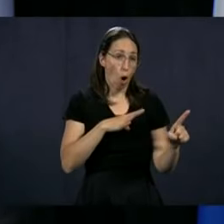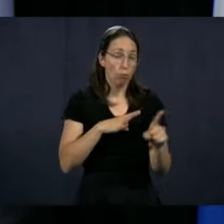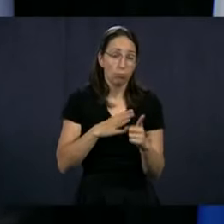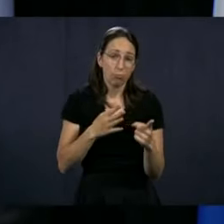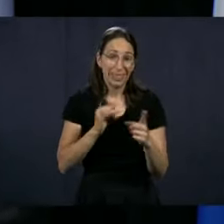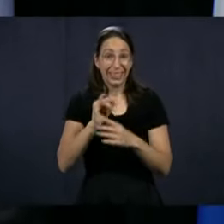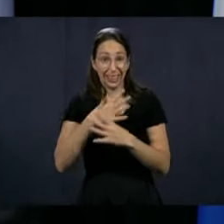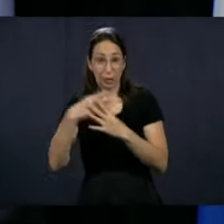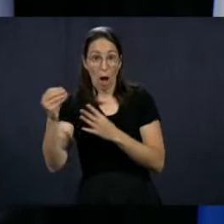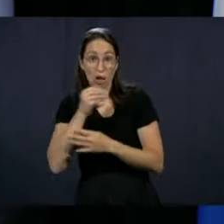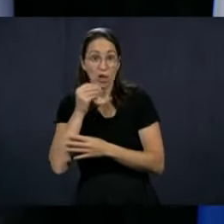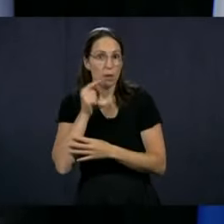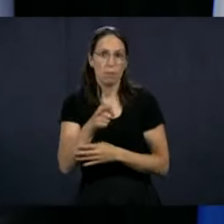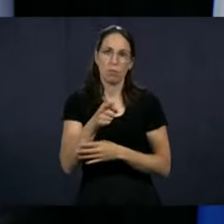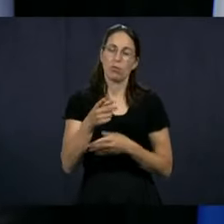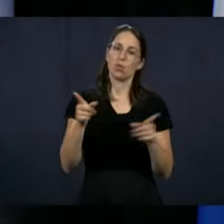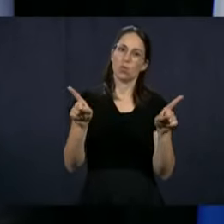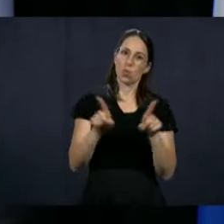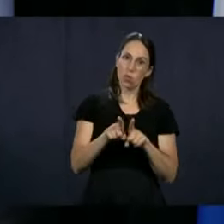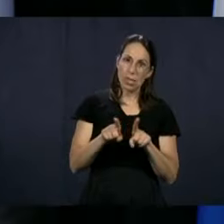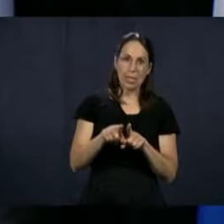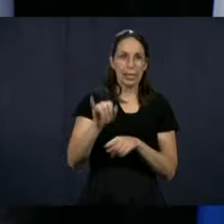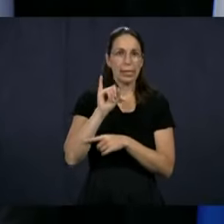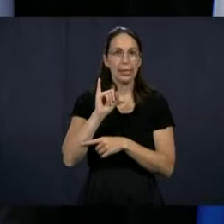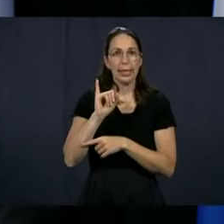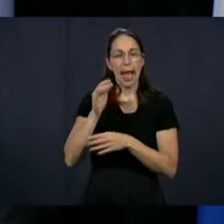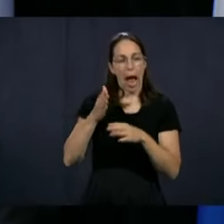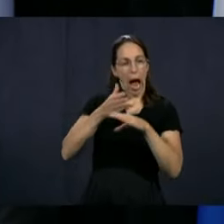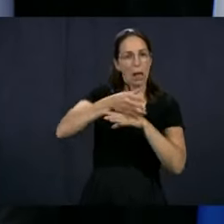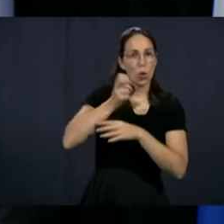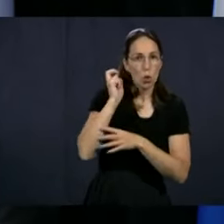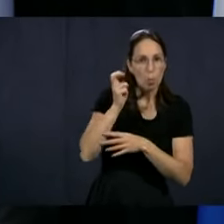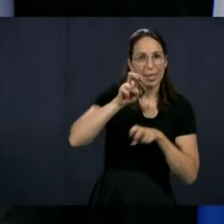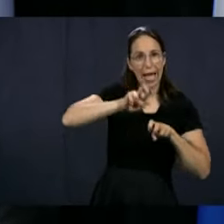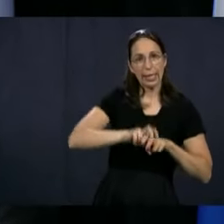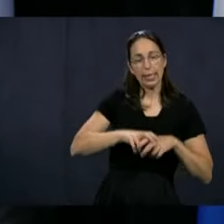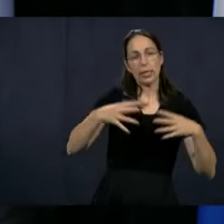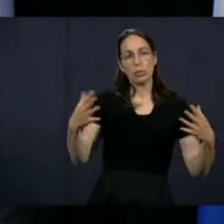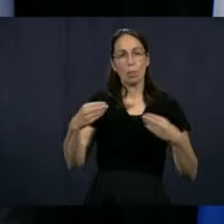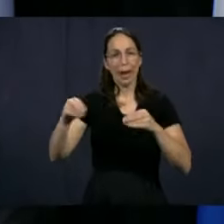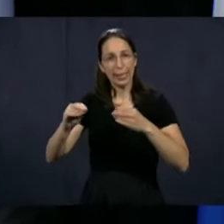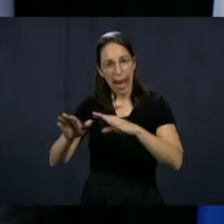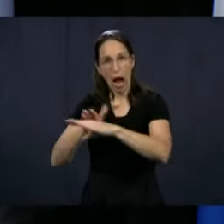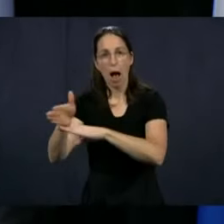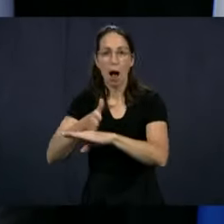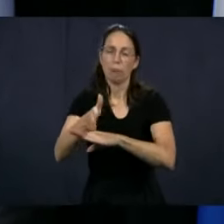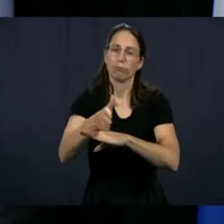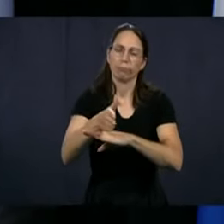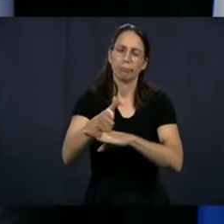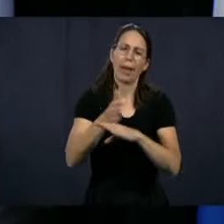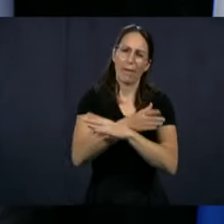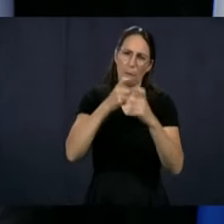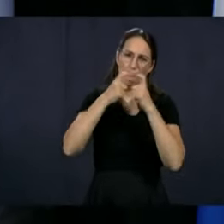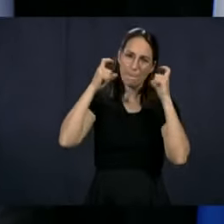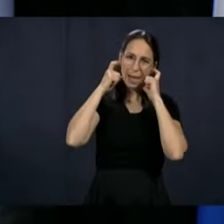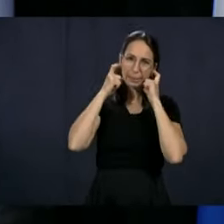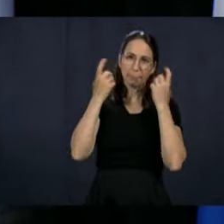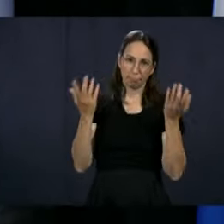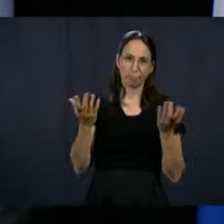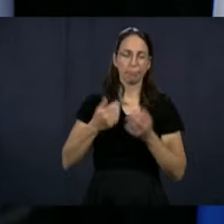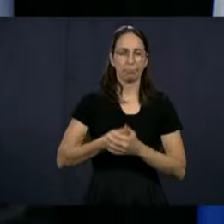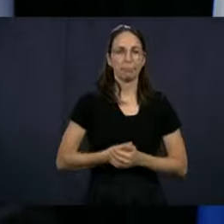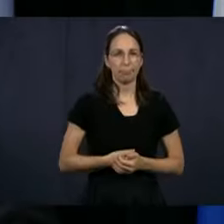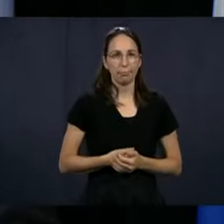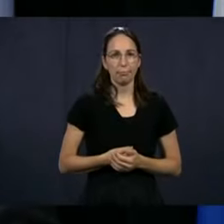As we do, you know, when you leave home, especially when you are in public transportation or in stores, wear a